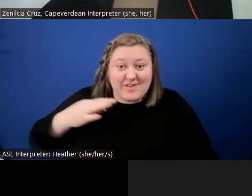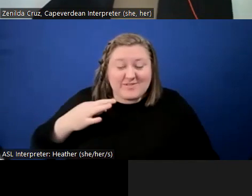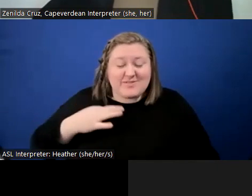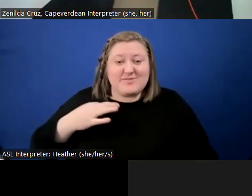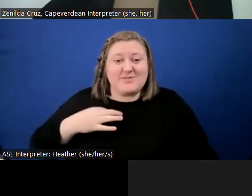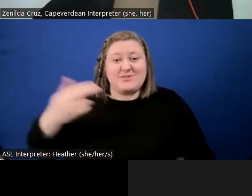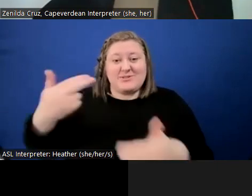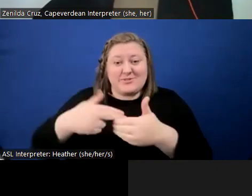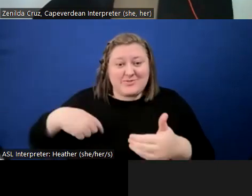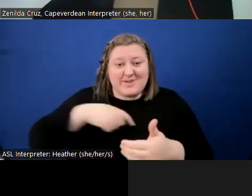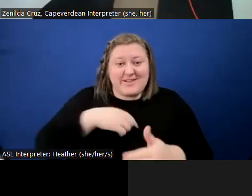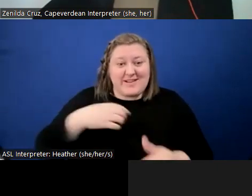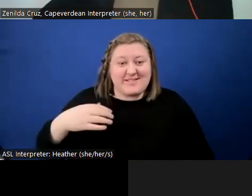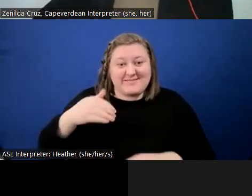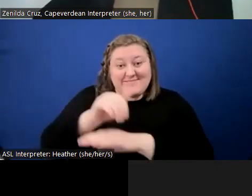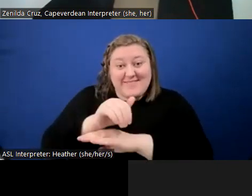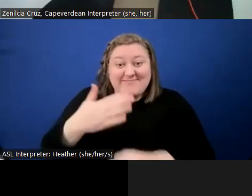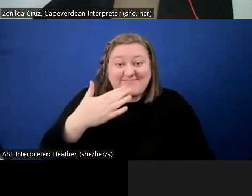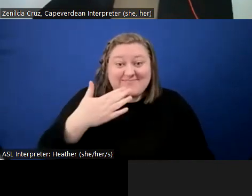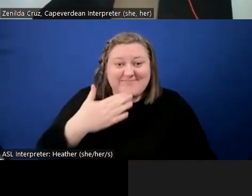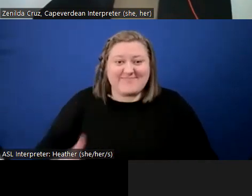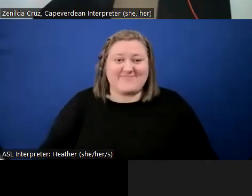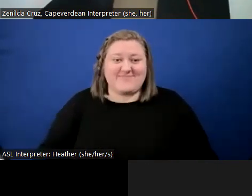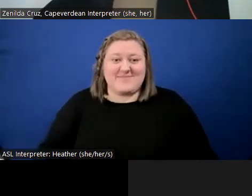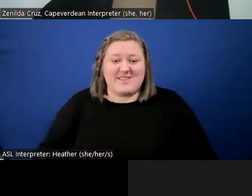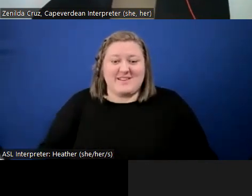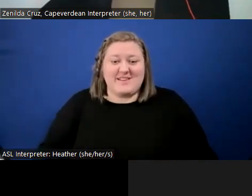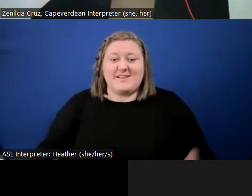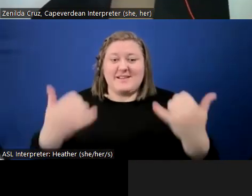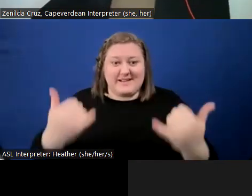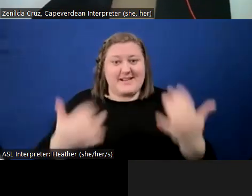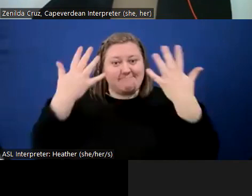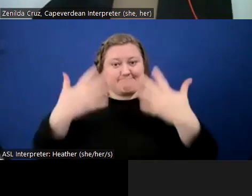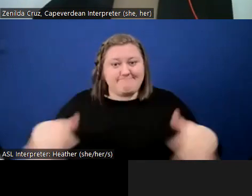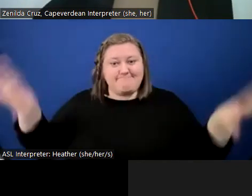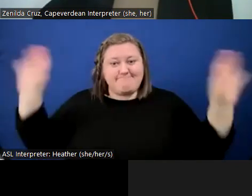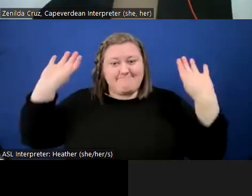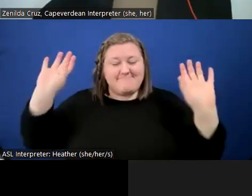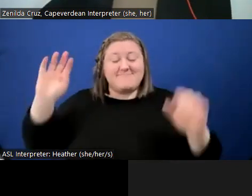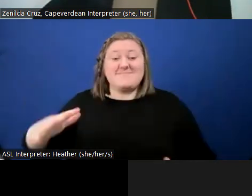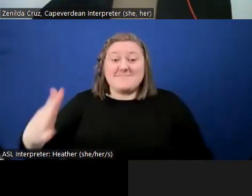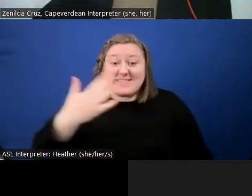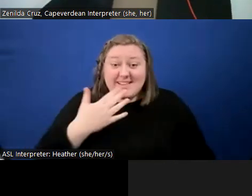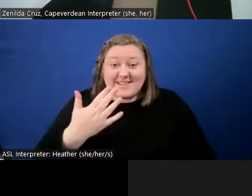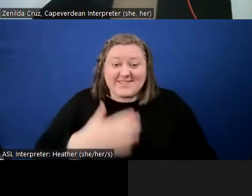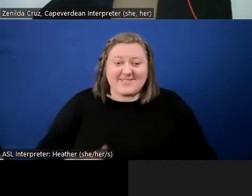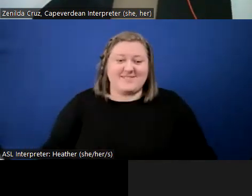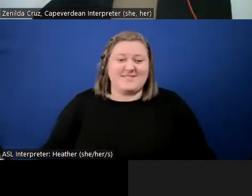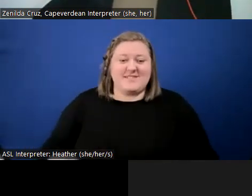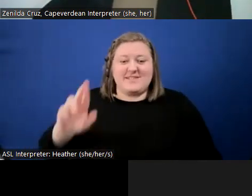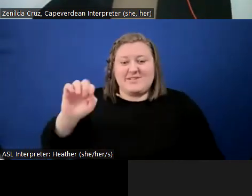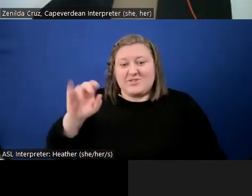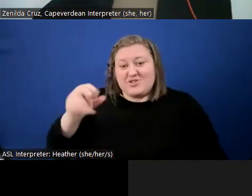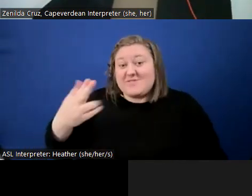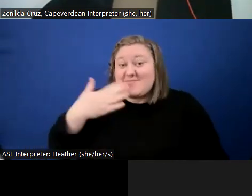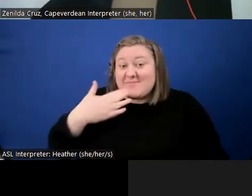to be with us this evening. This session is now adjourned. So, thank you, everyone. Thank you, Carleen. Thank